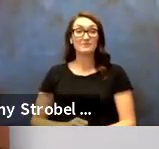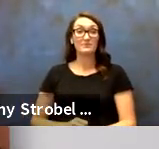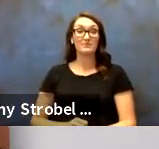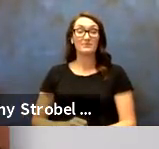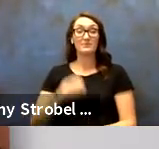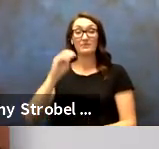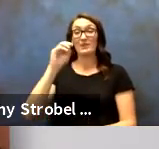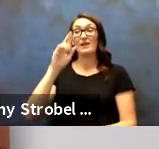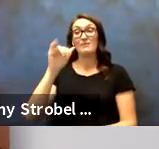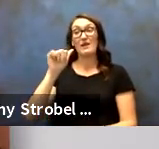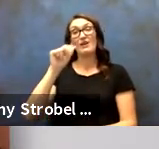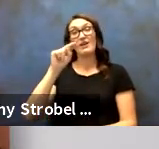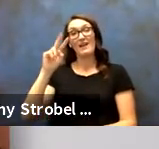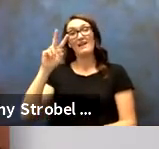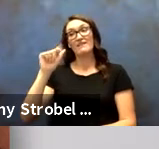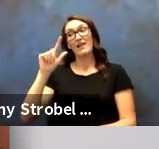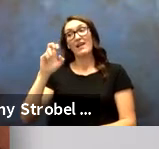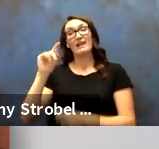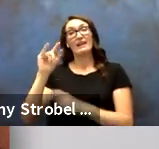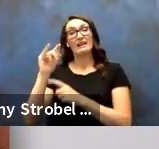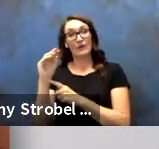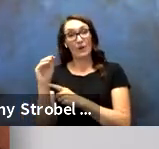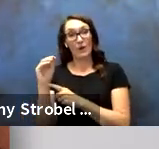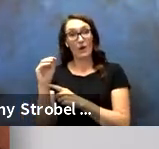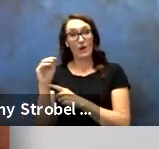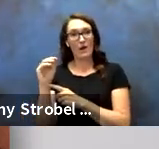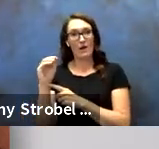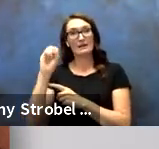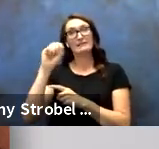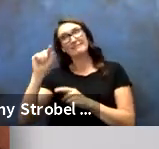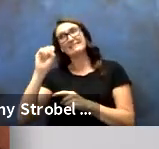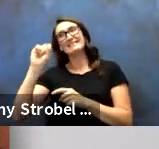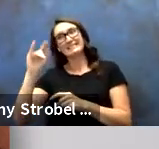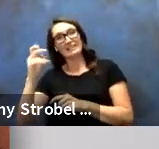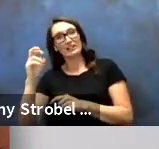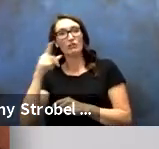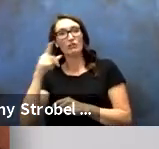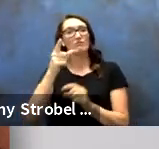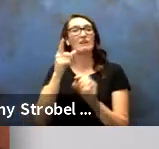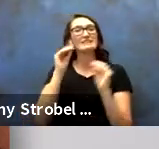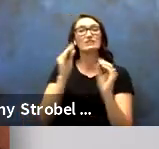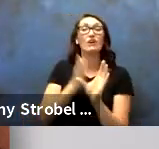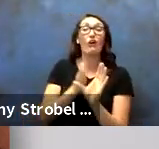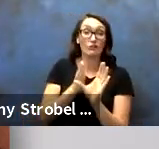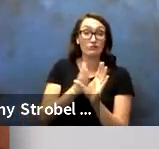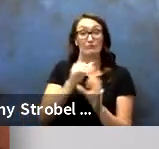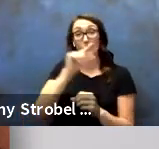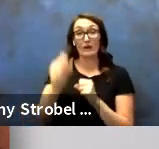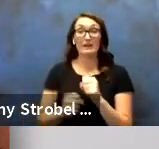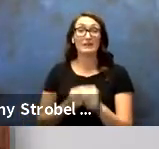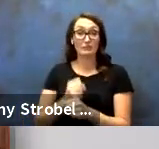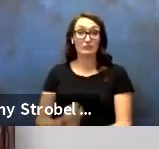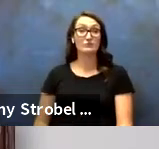Mary Ann Valentino Singer, Psychology Instructor, 20 years of service.